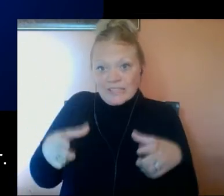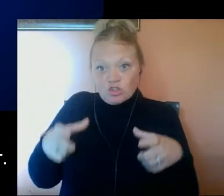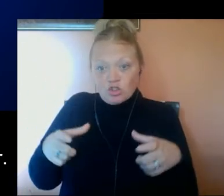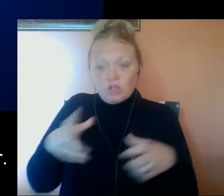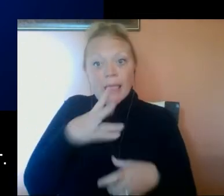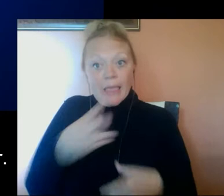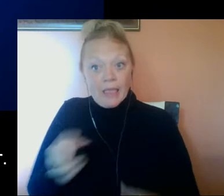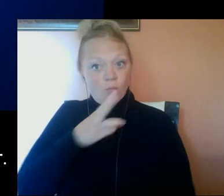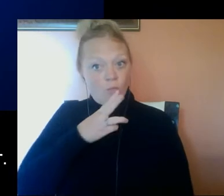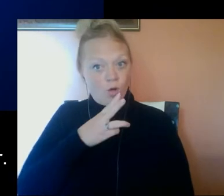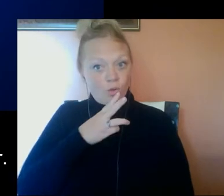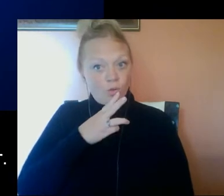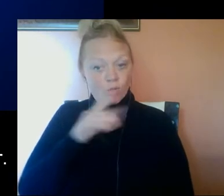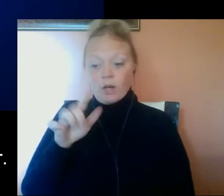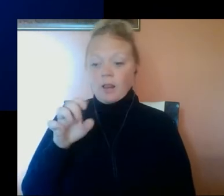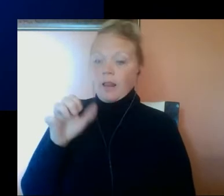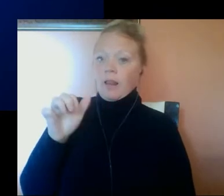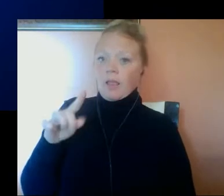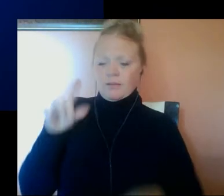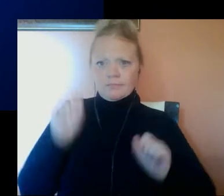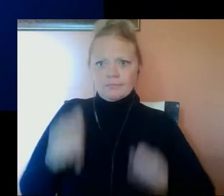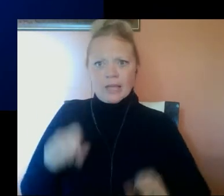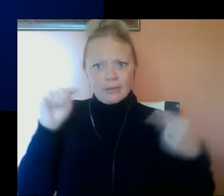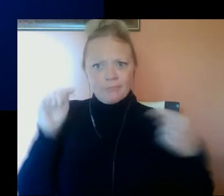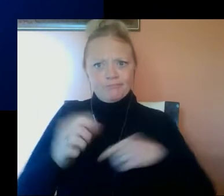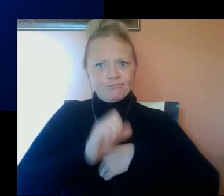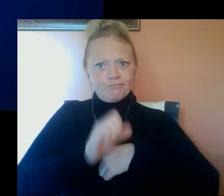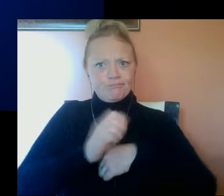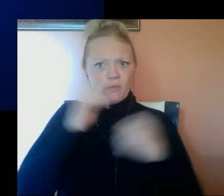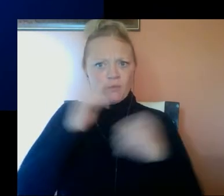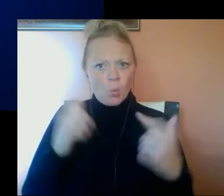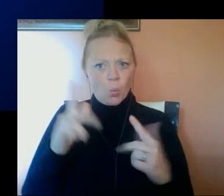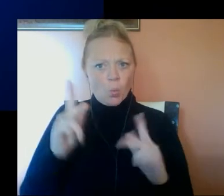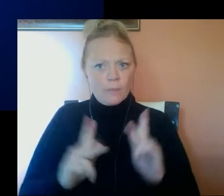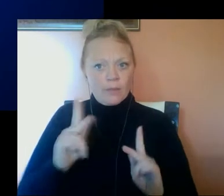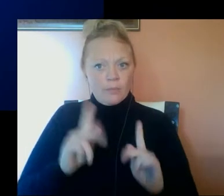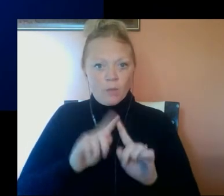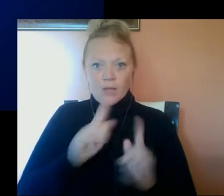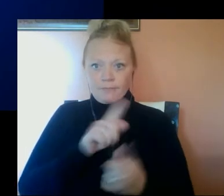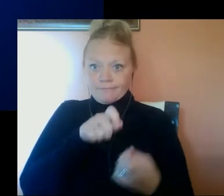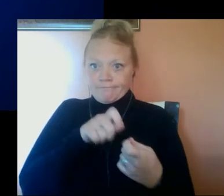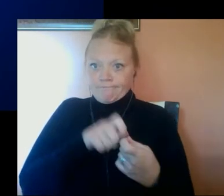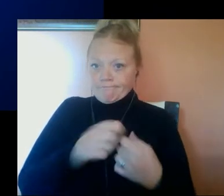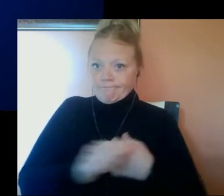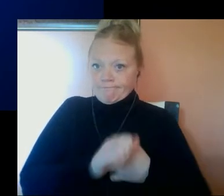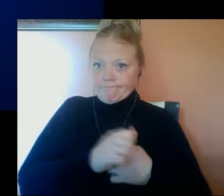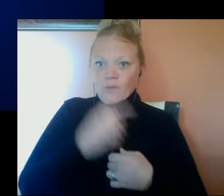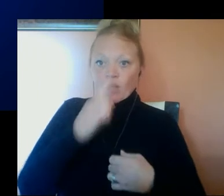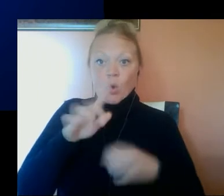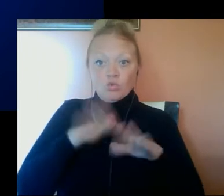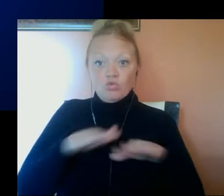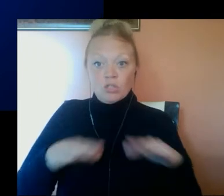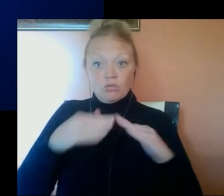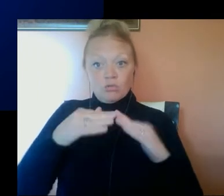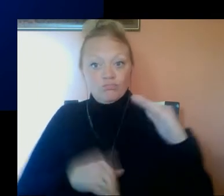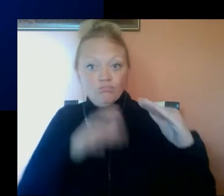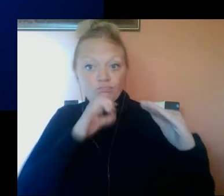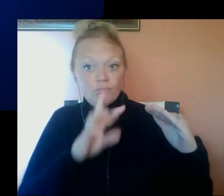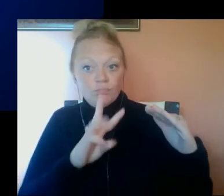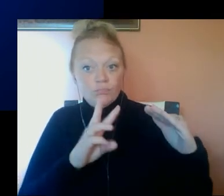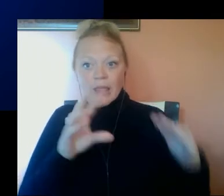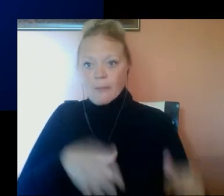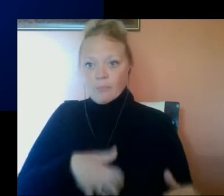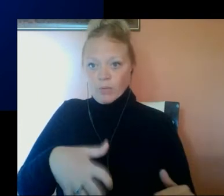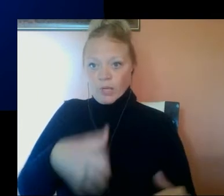dishes, and water. Lead can be harmful for all people, but is especially dangerous for children under the age of six